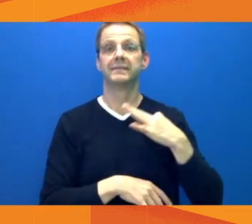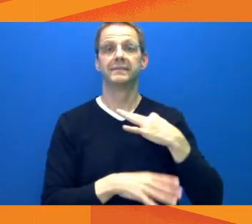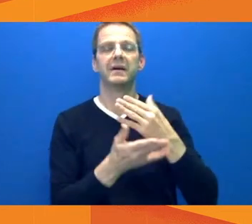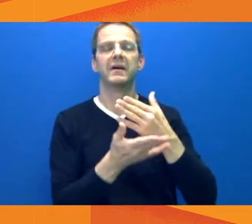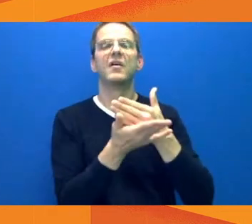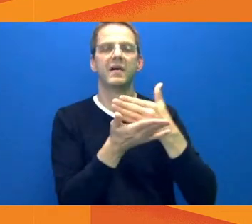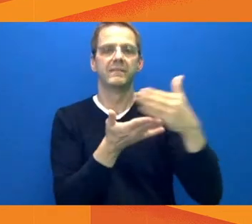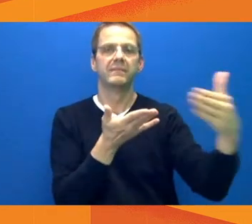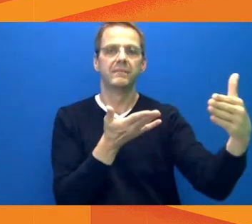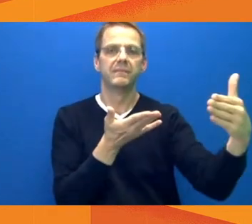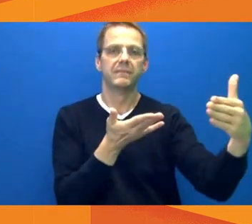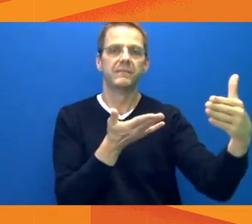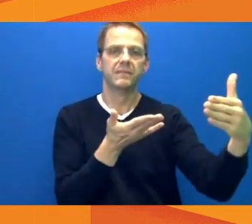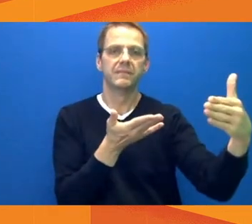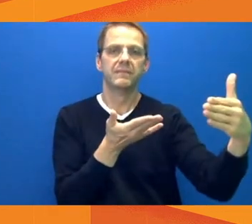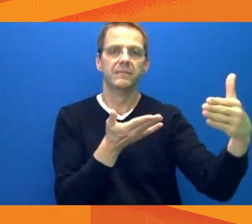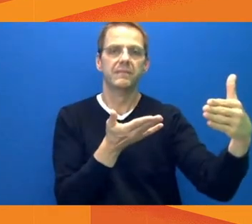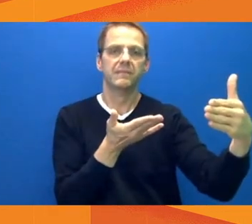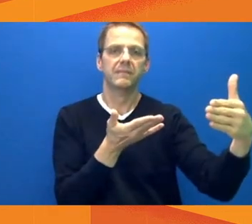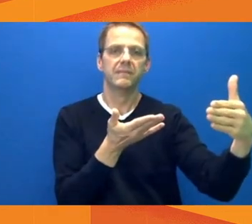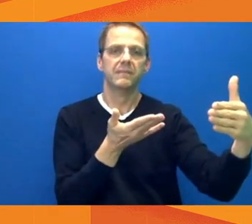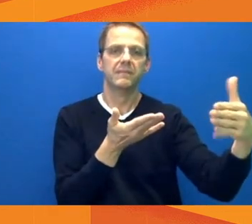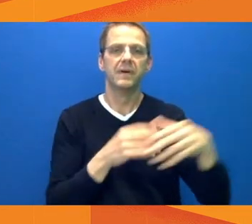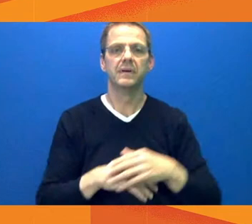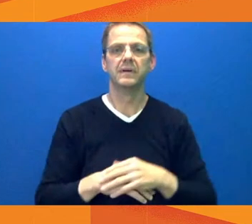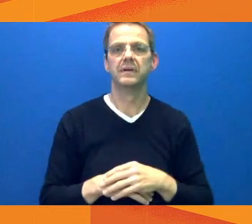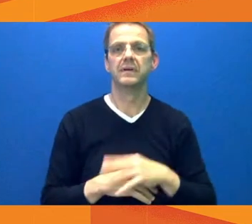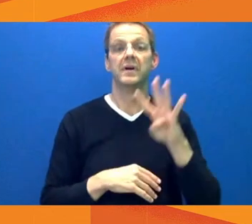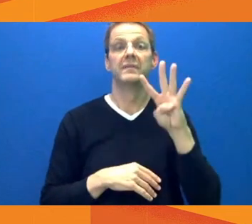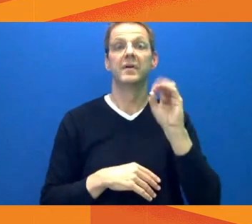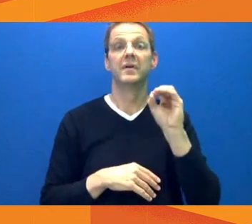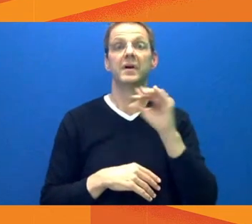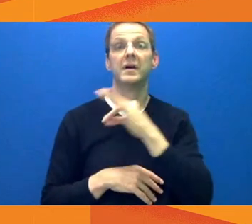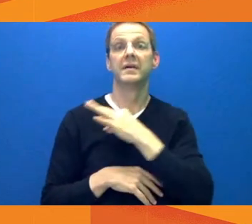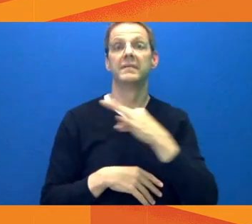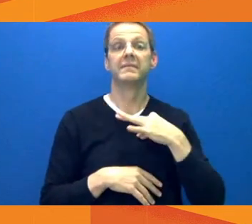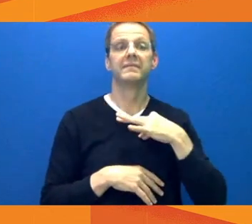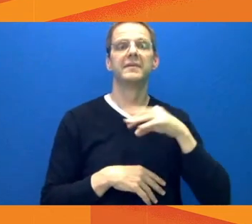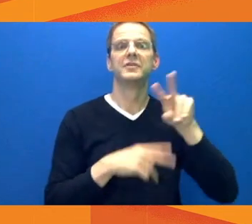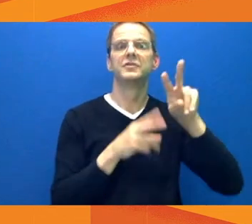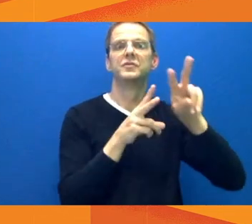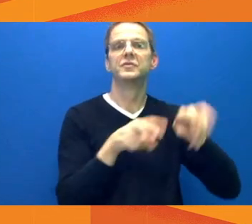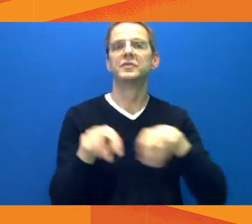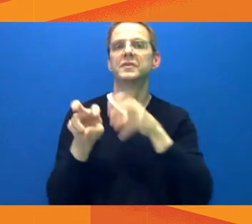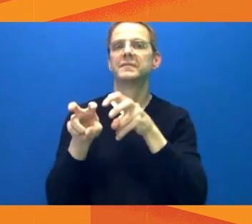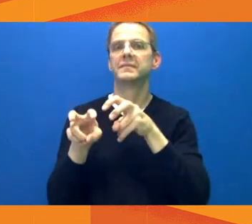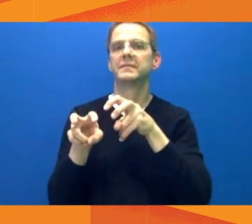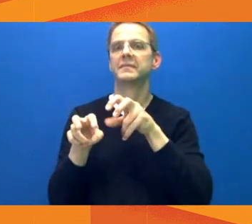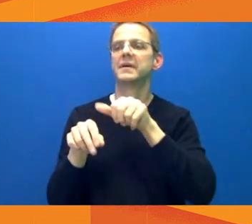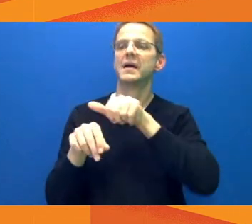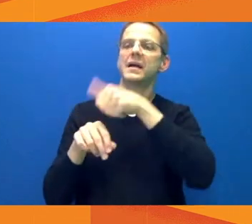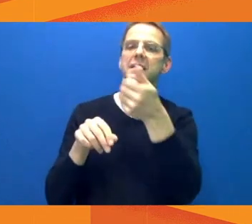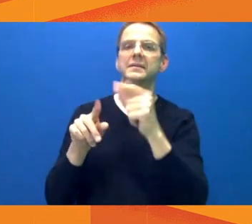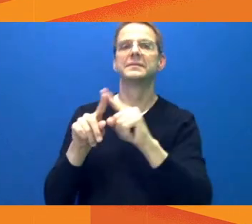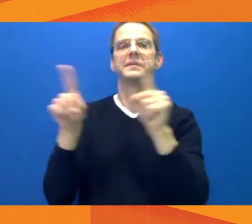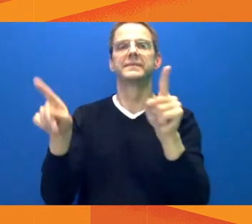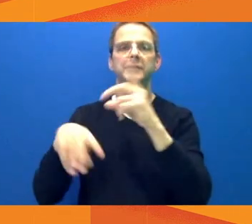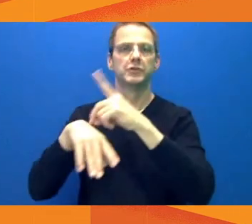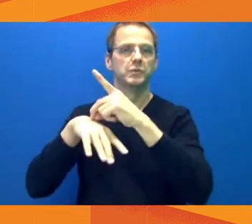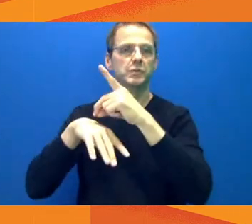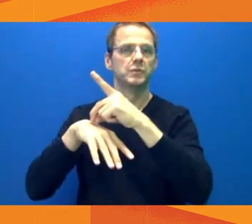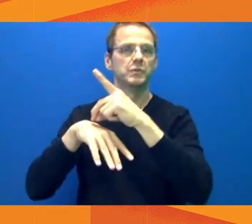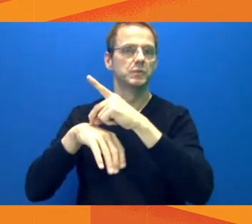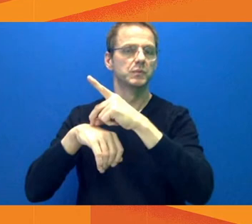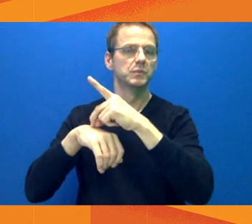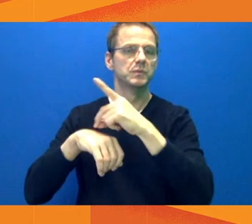agility and their understanding. As the season changes from winter to spring, how the City is supporting Edmontonians without